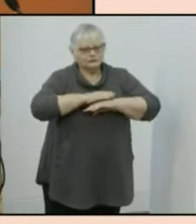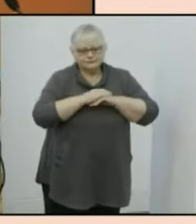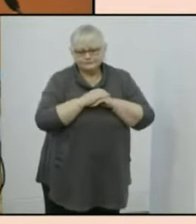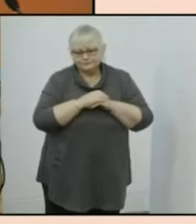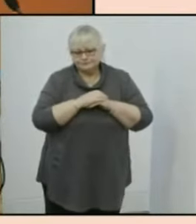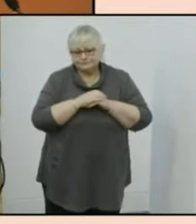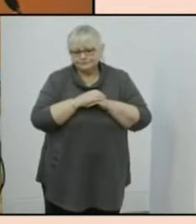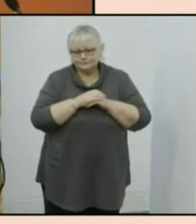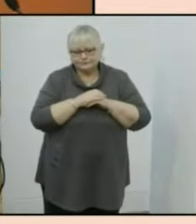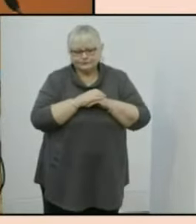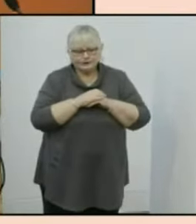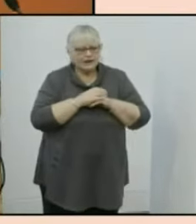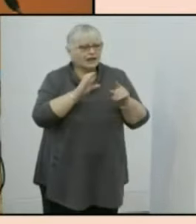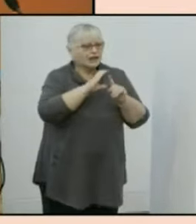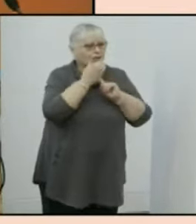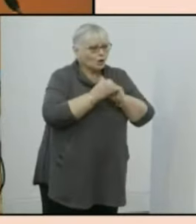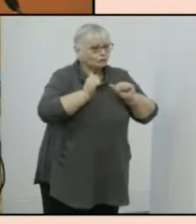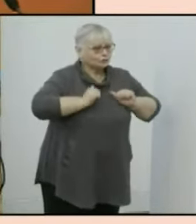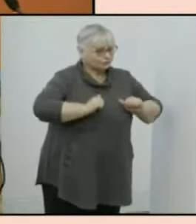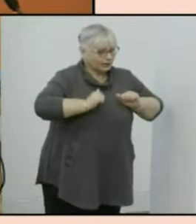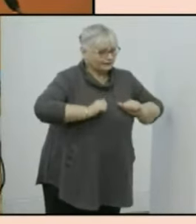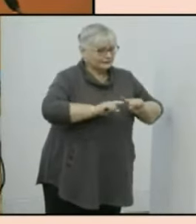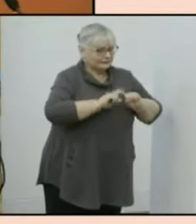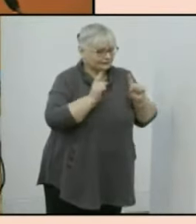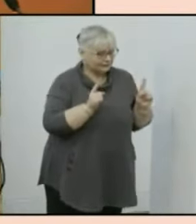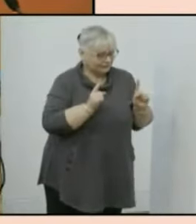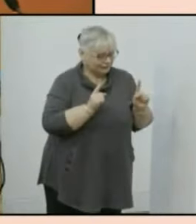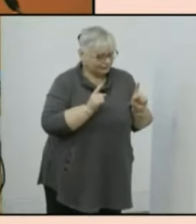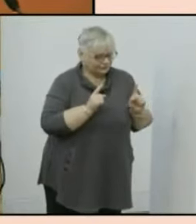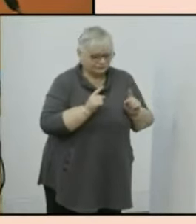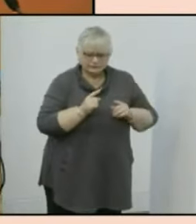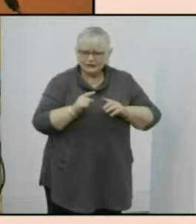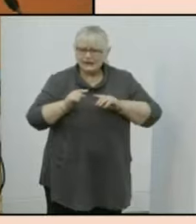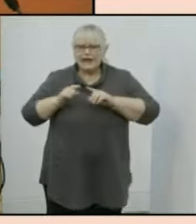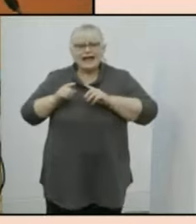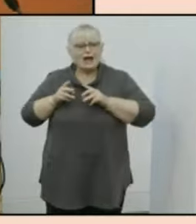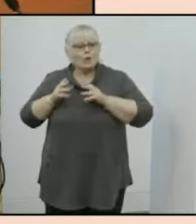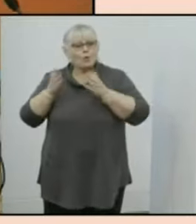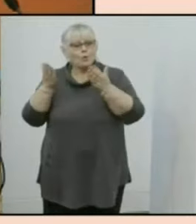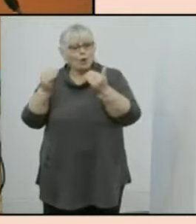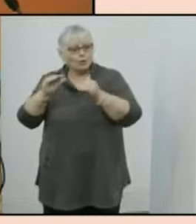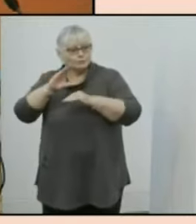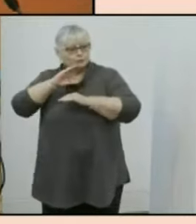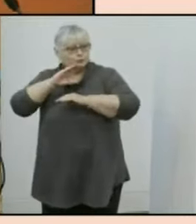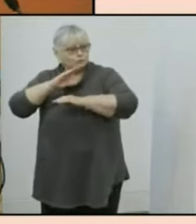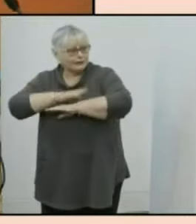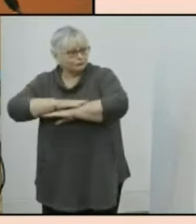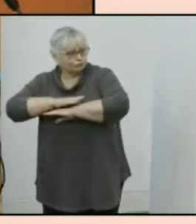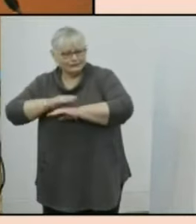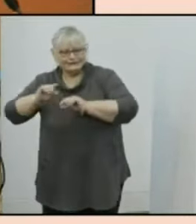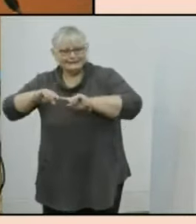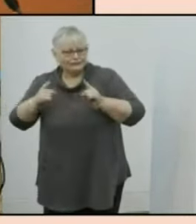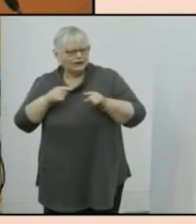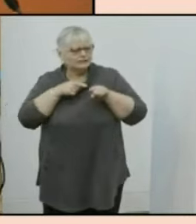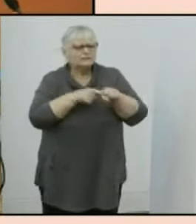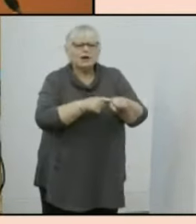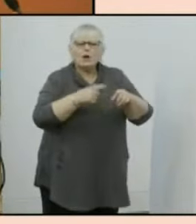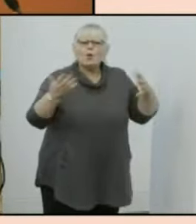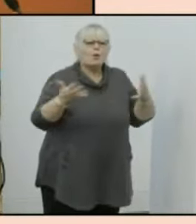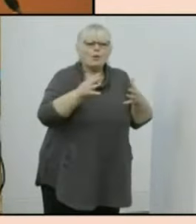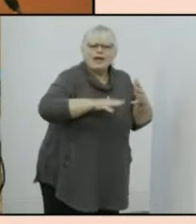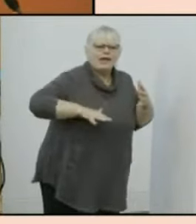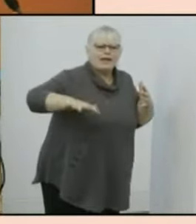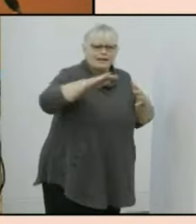cultural practice is quite different so is that way we do welcome to country it's going to be done quite different wherever you are in